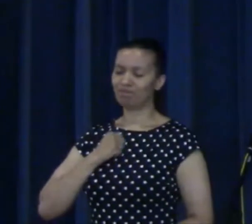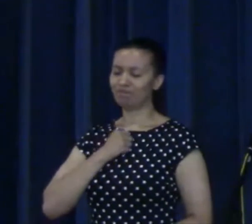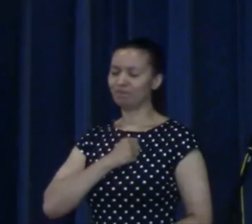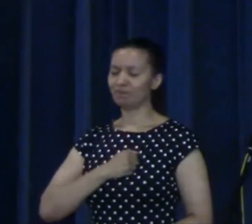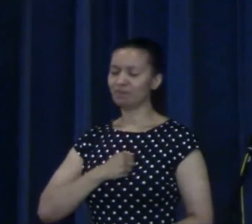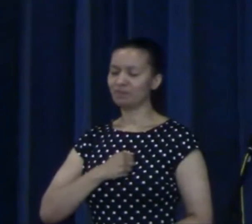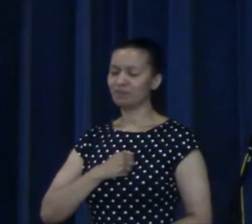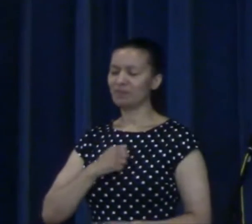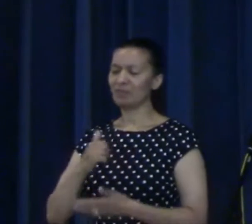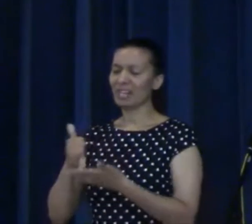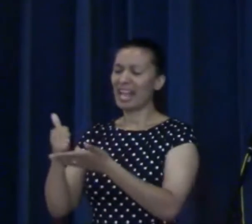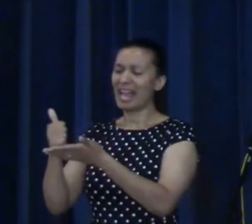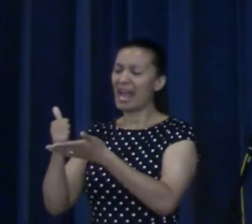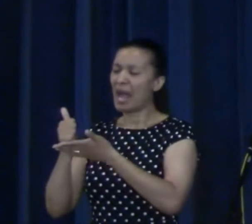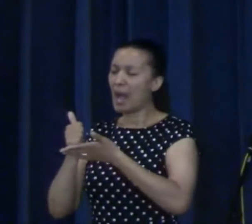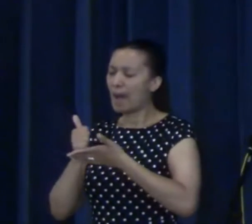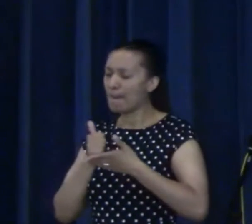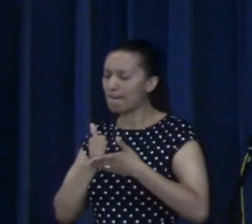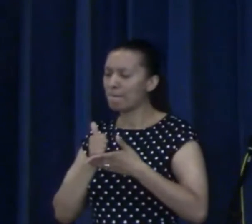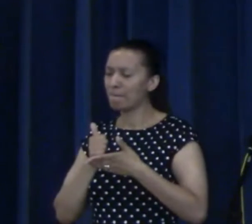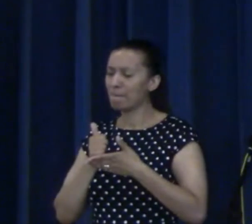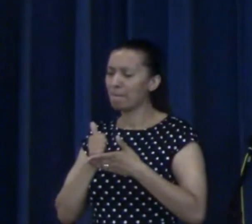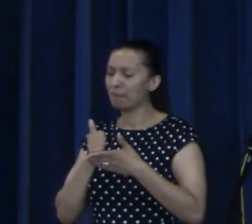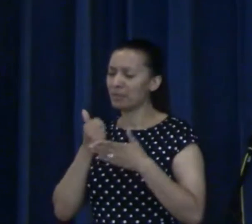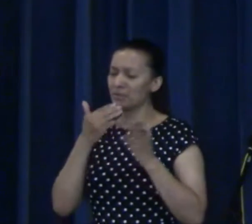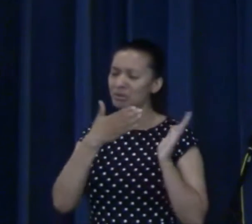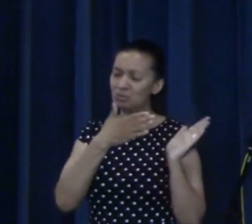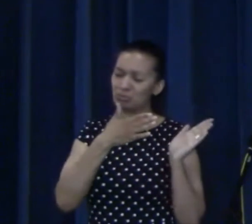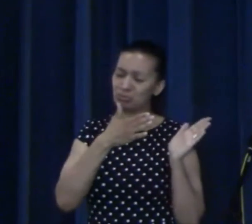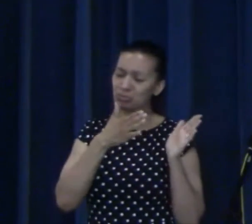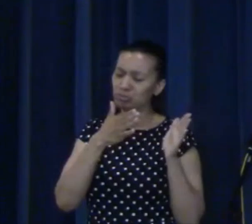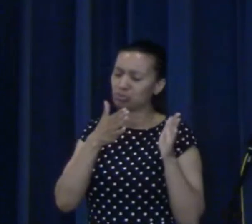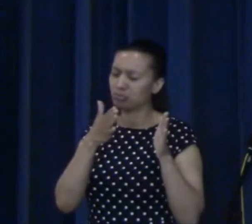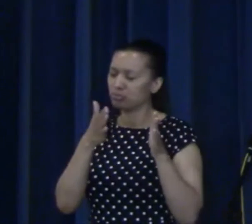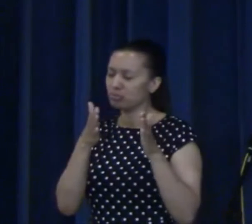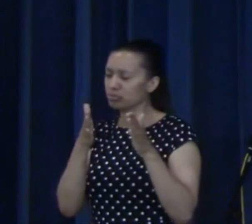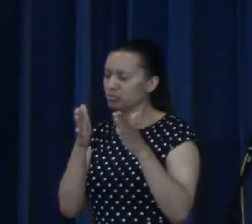Help me to turn away from those things now.